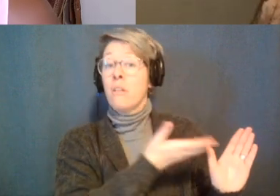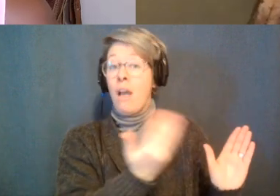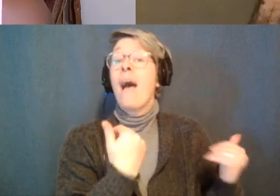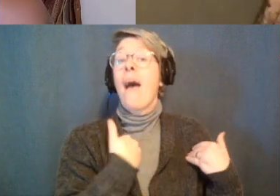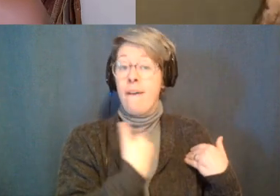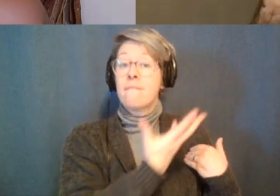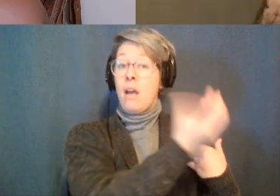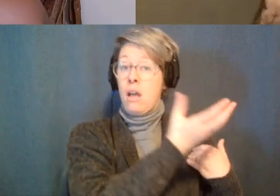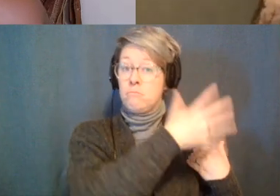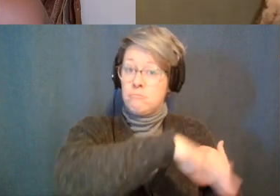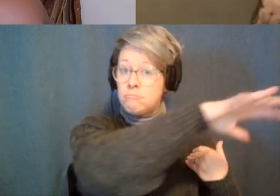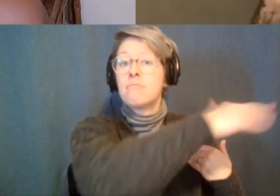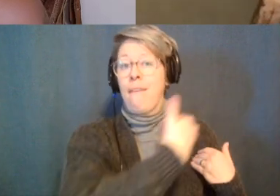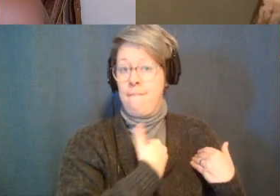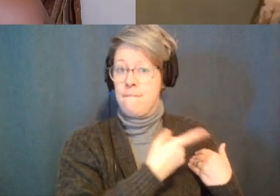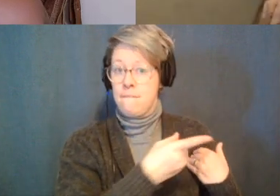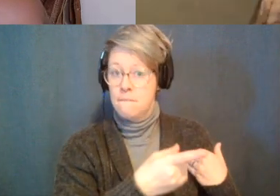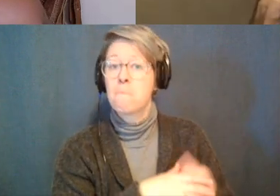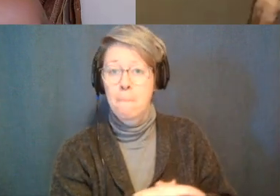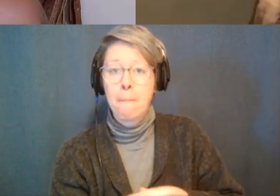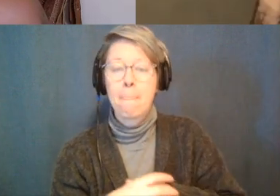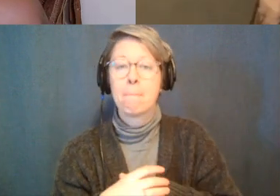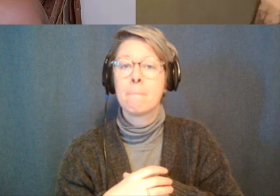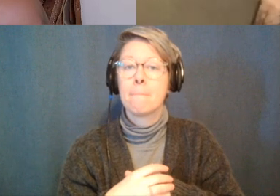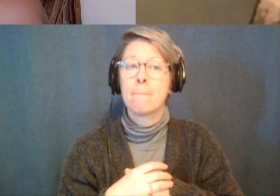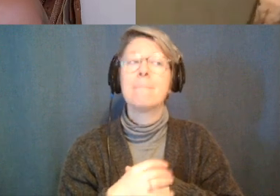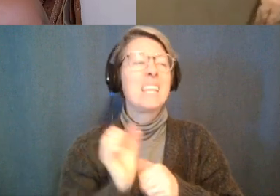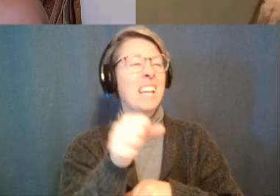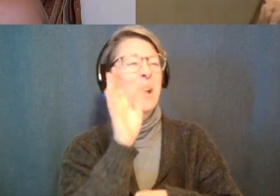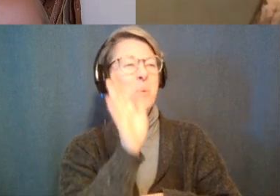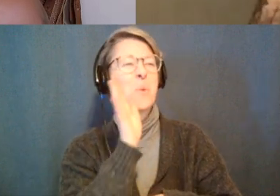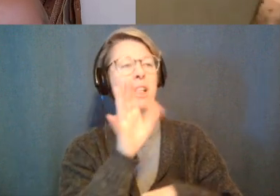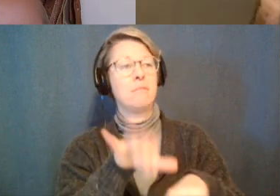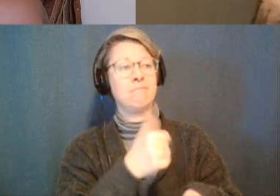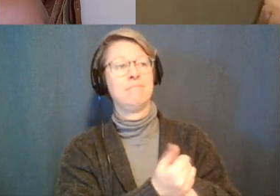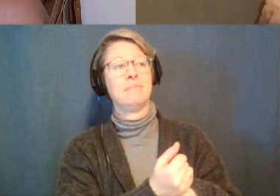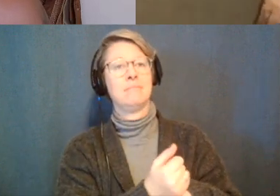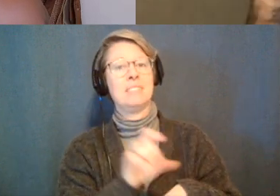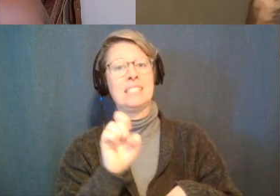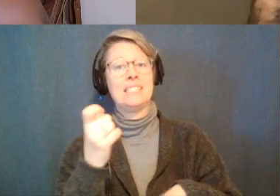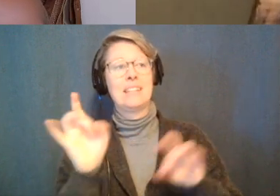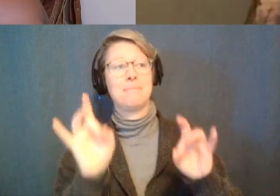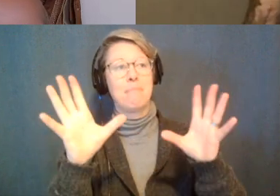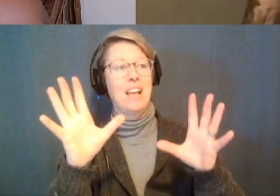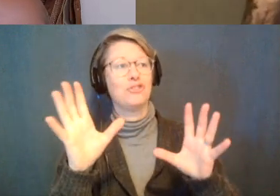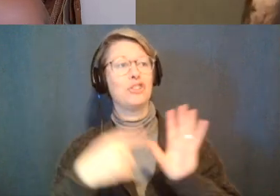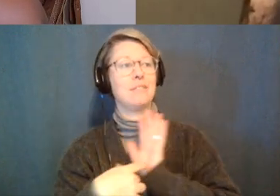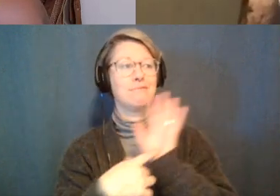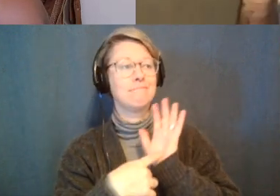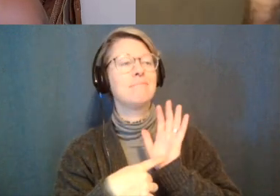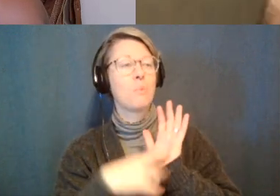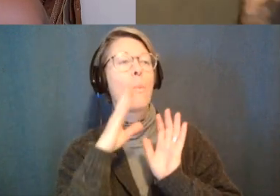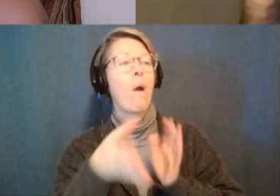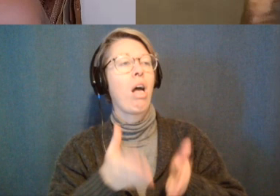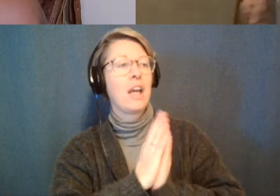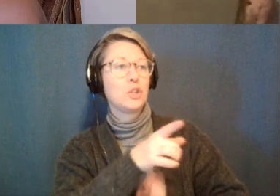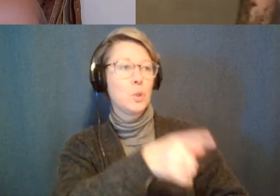yeah we um we'll set up like a whole sex magic episode then where like you and a female can come on and like we